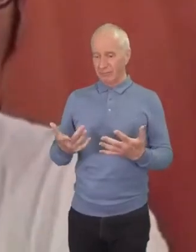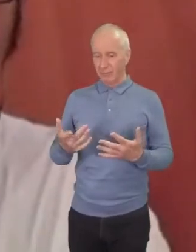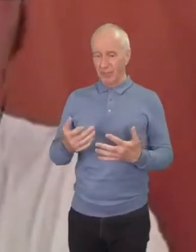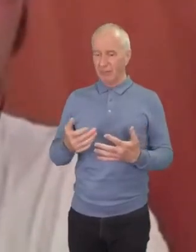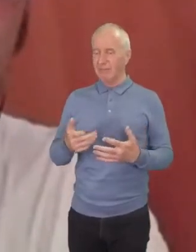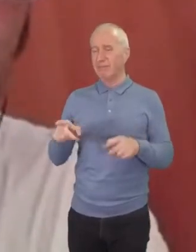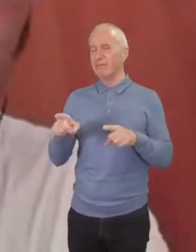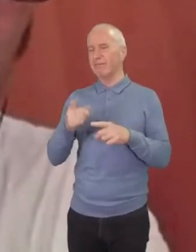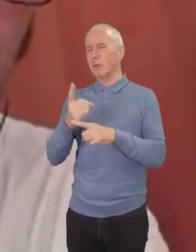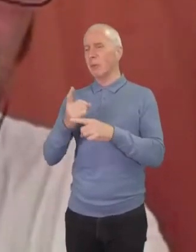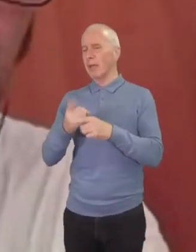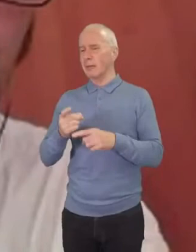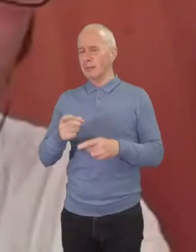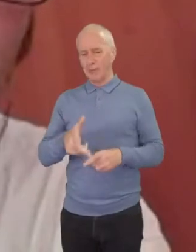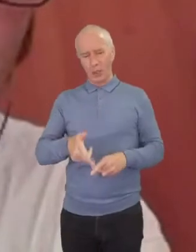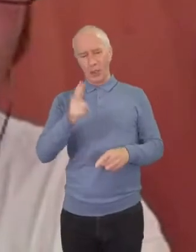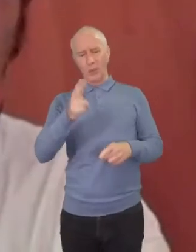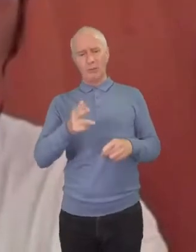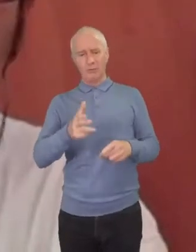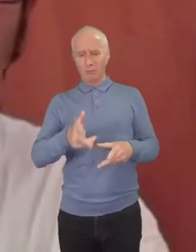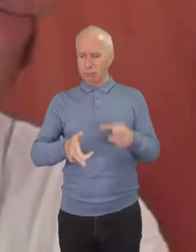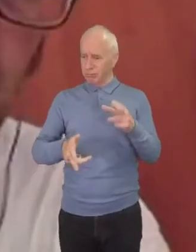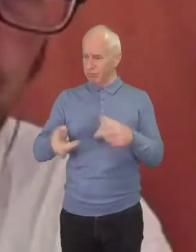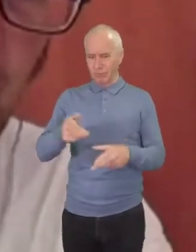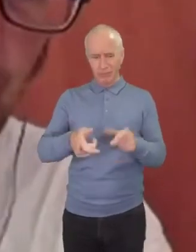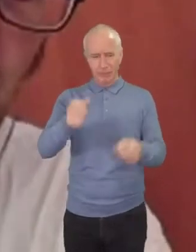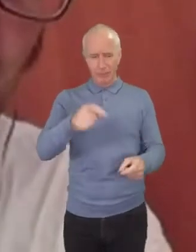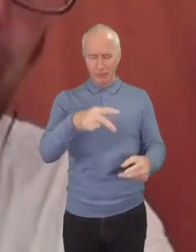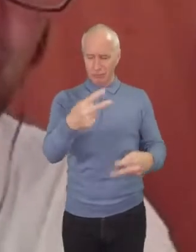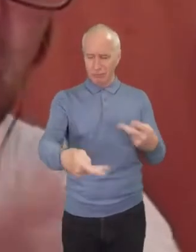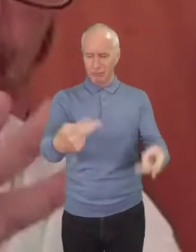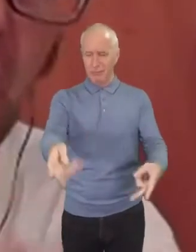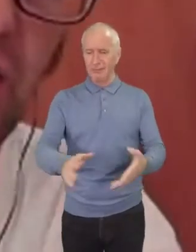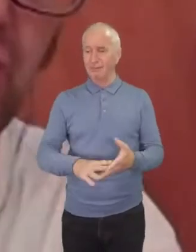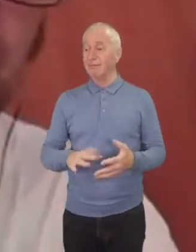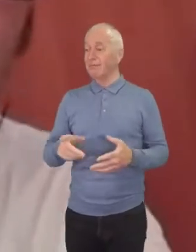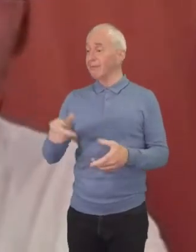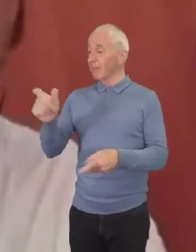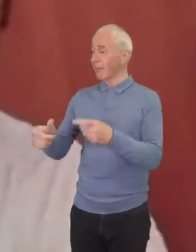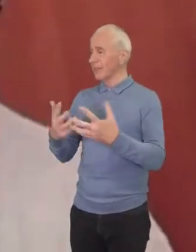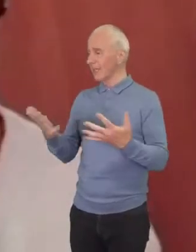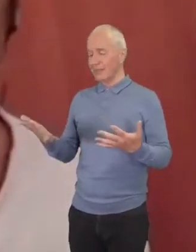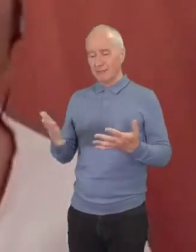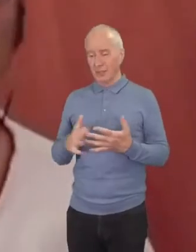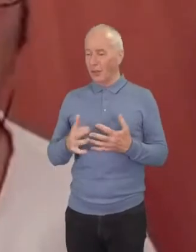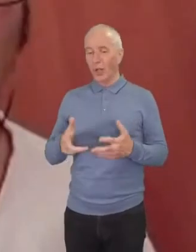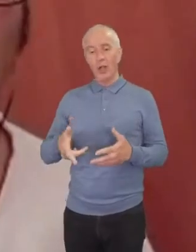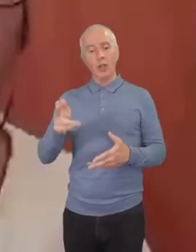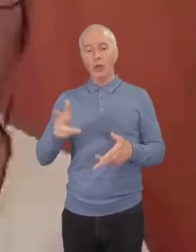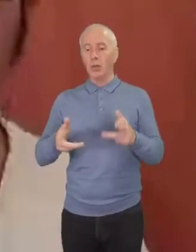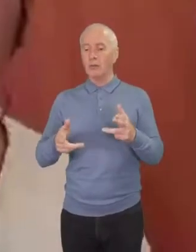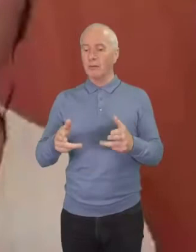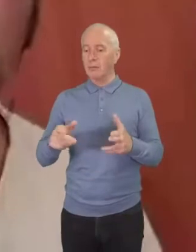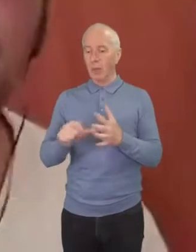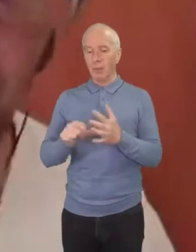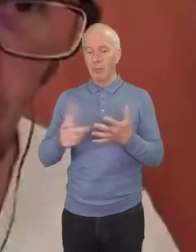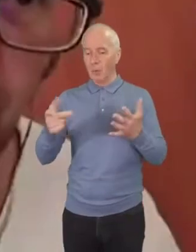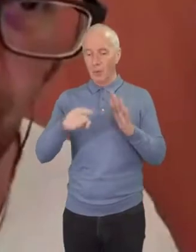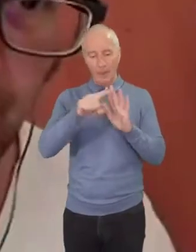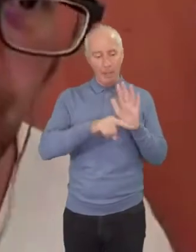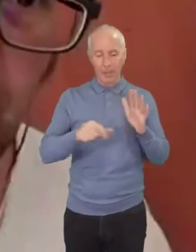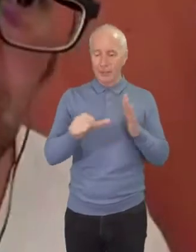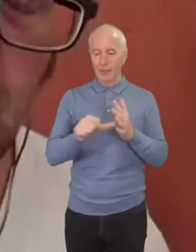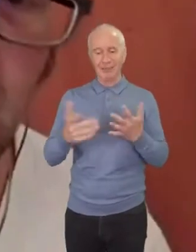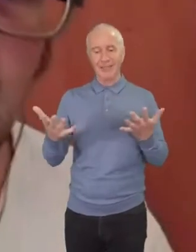instance many people will say well this is not a gun problem it's not a policy problem it's a heart problem it's a sin